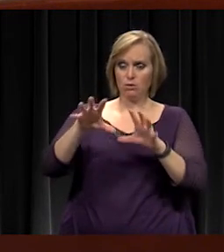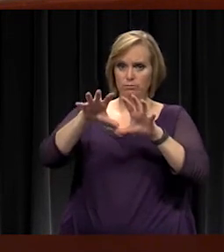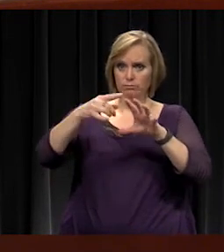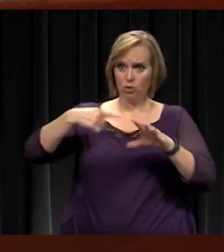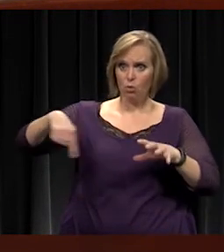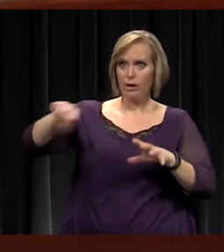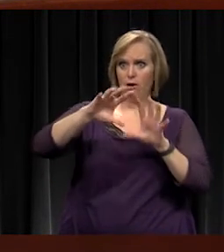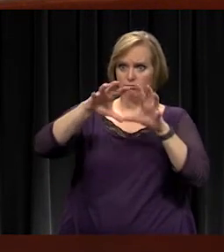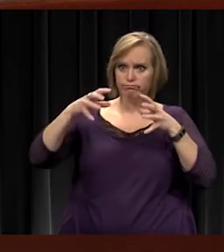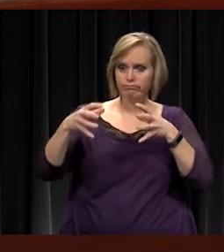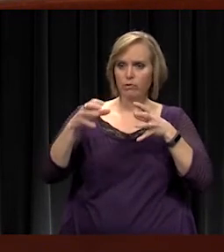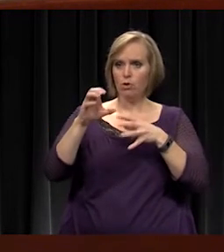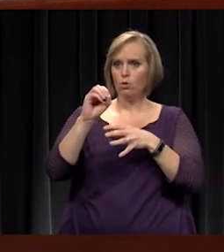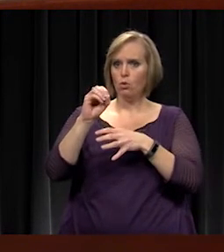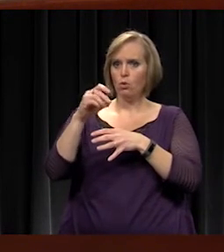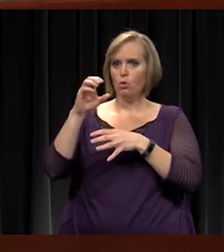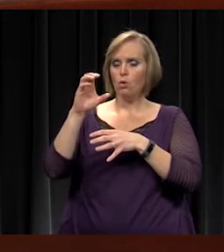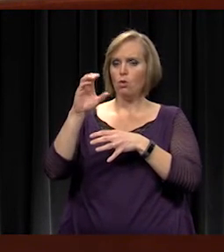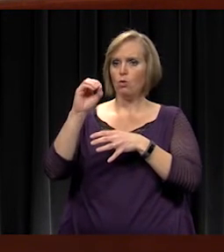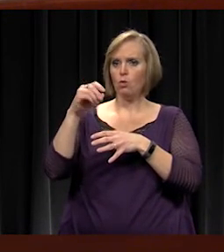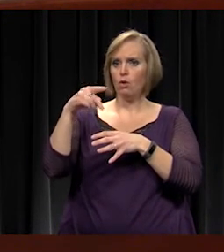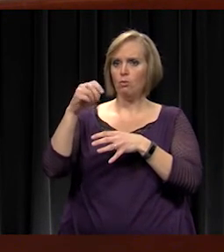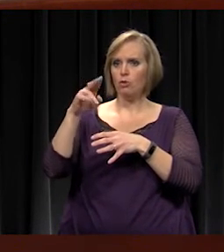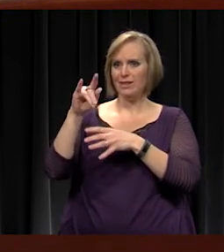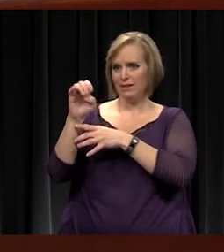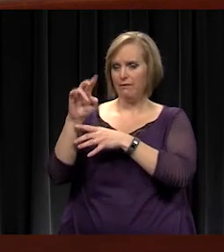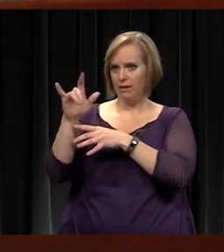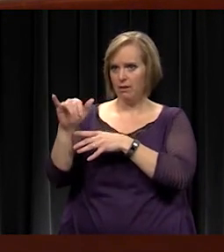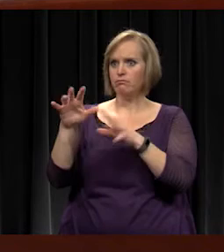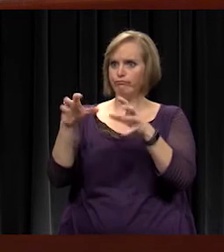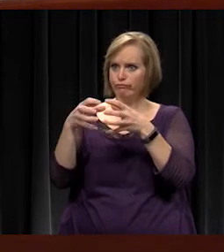And so again, I'll be bringing back information on that piece.